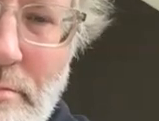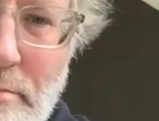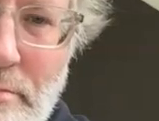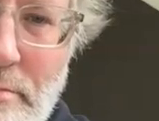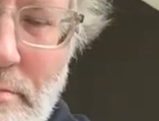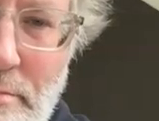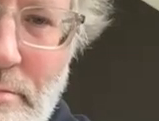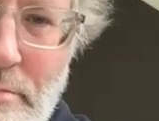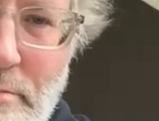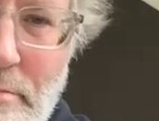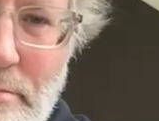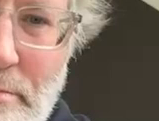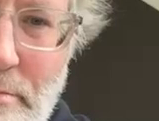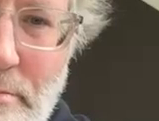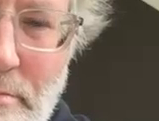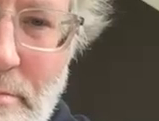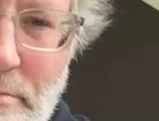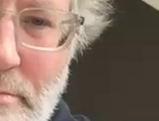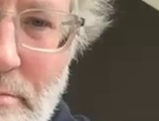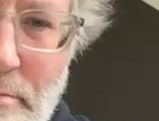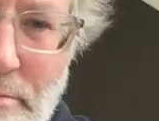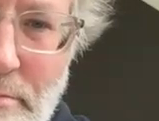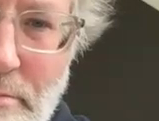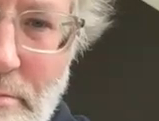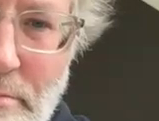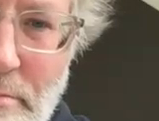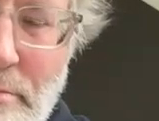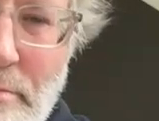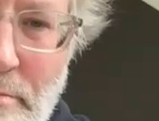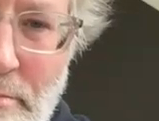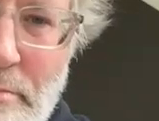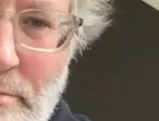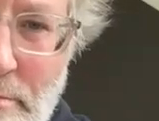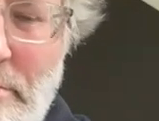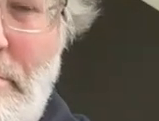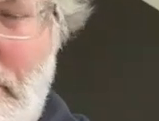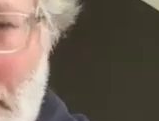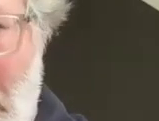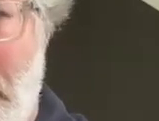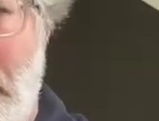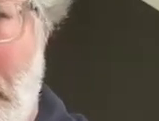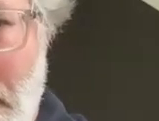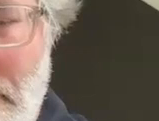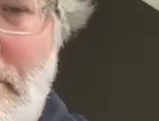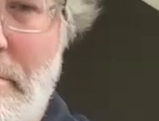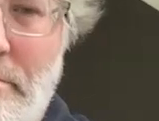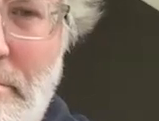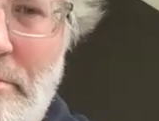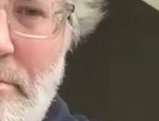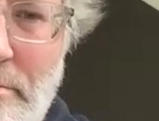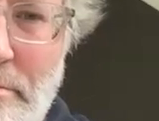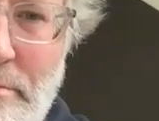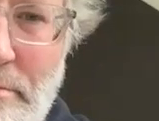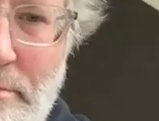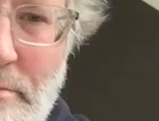we can say we know this isn't enough we know that the real perpetrators are these you know